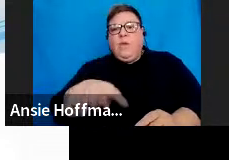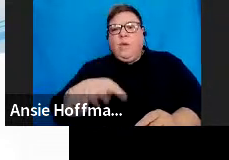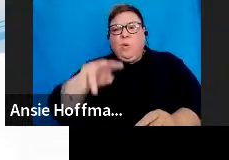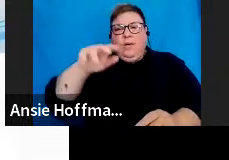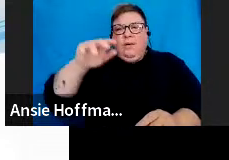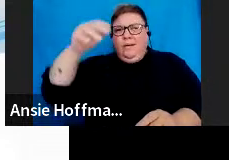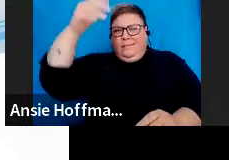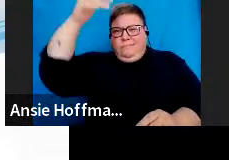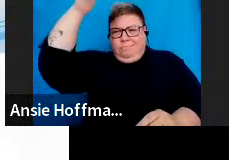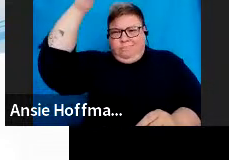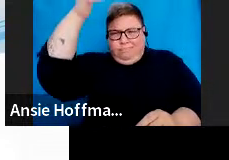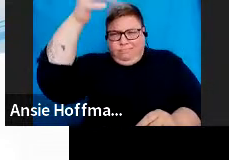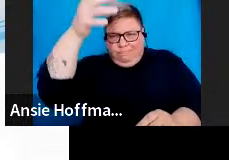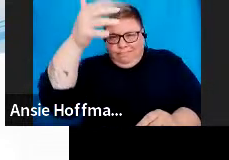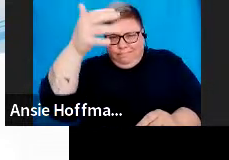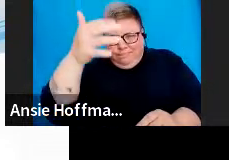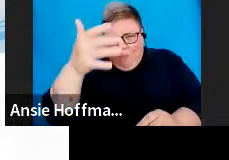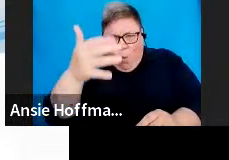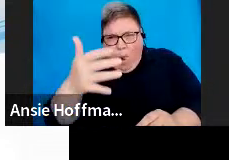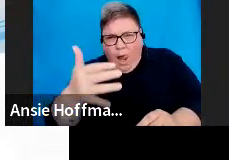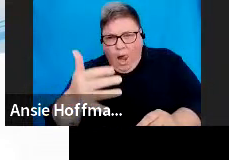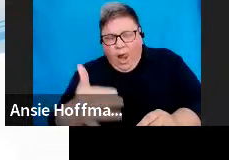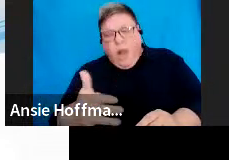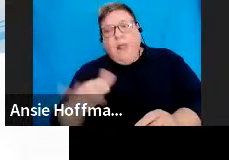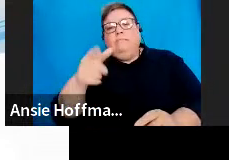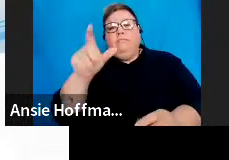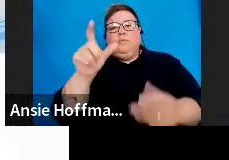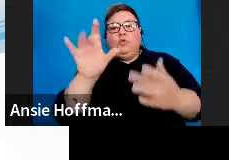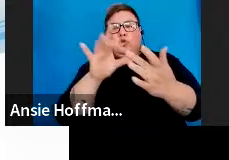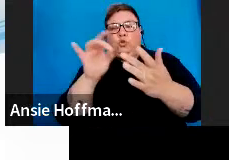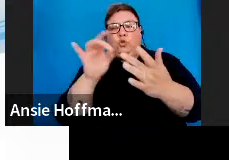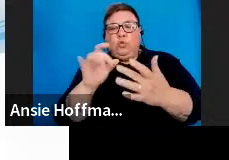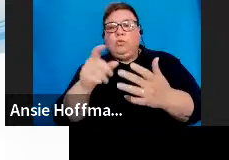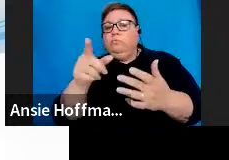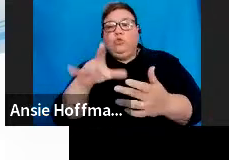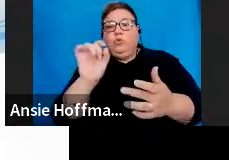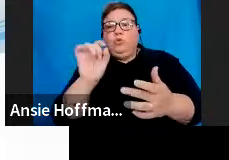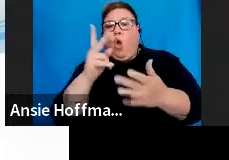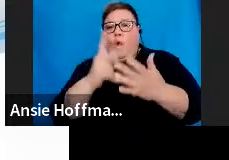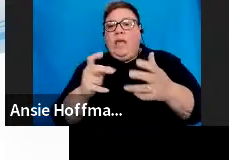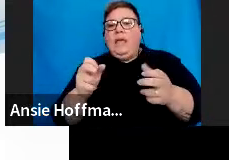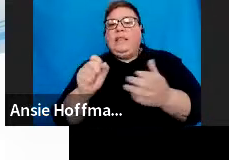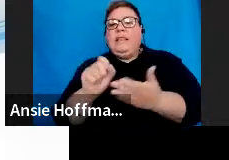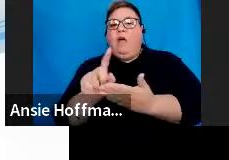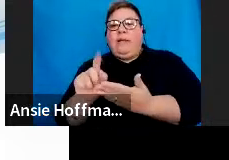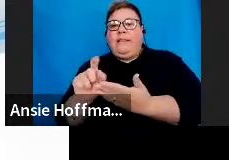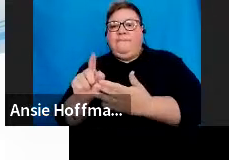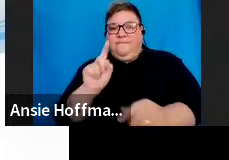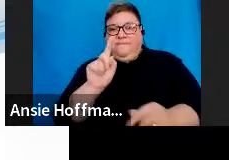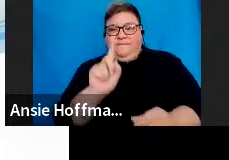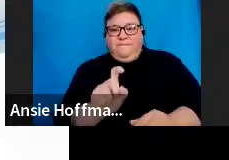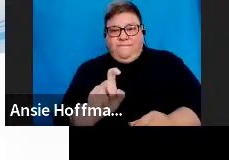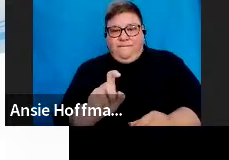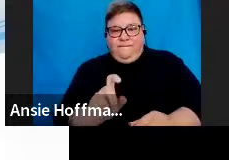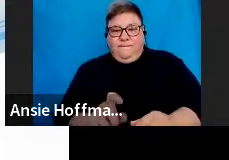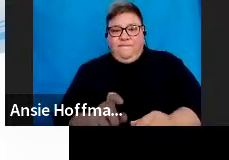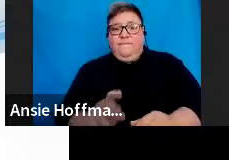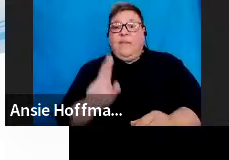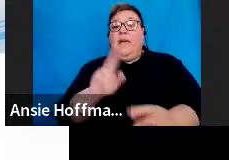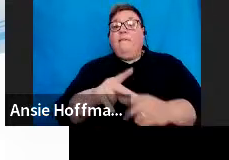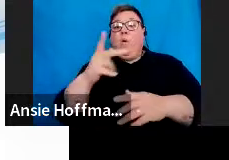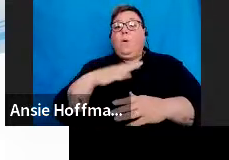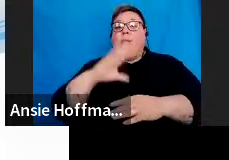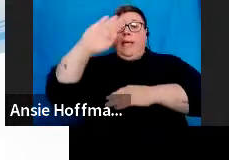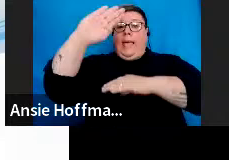available and e-filing. Make sure that you tick the directives option. If you wish to import taxpayers that are